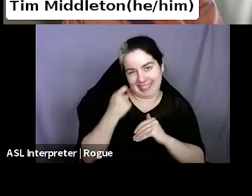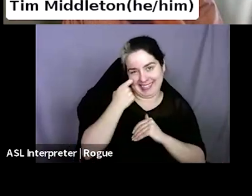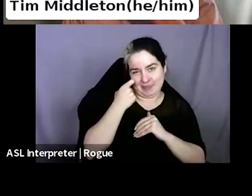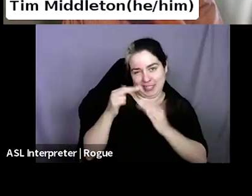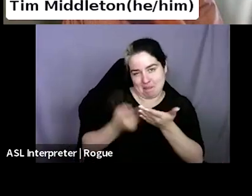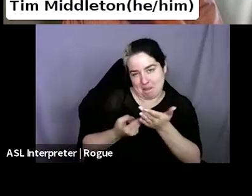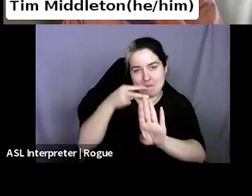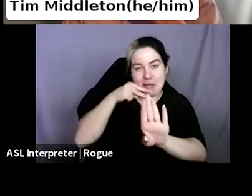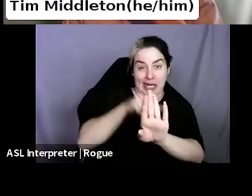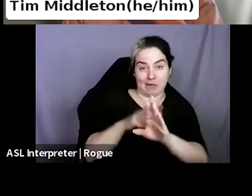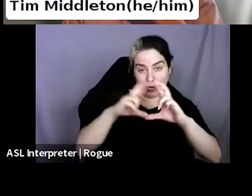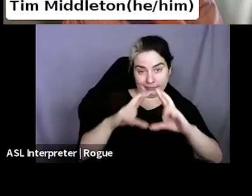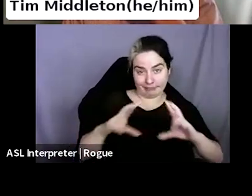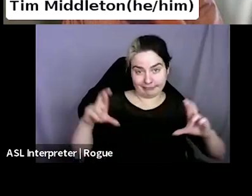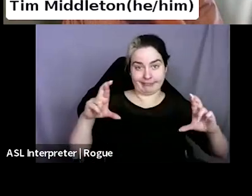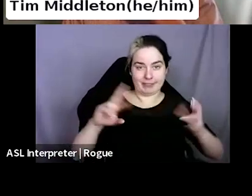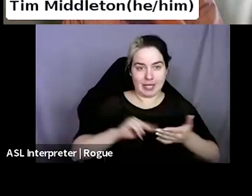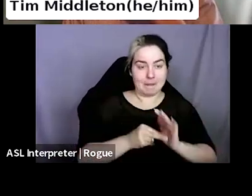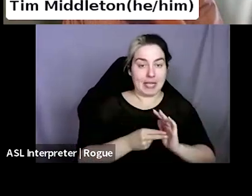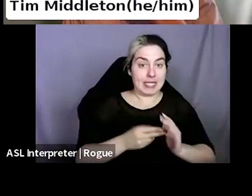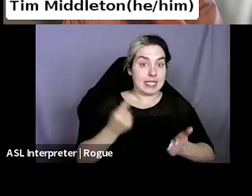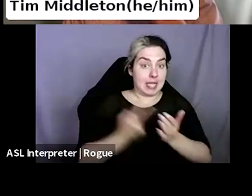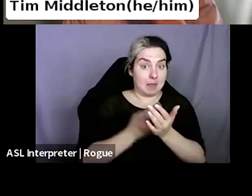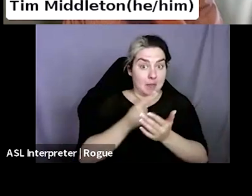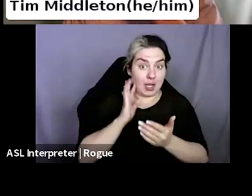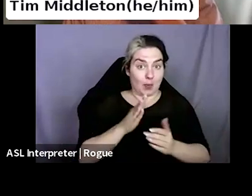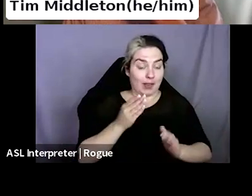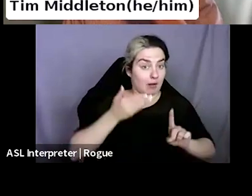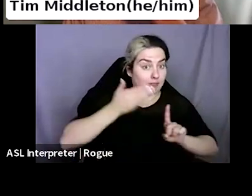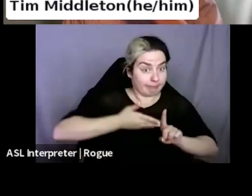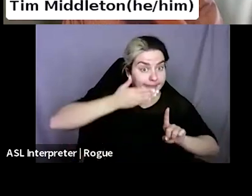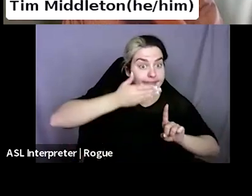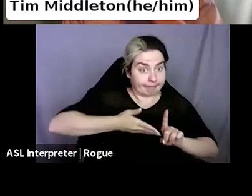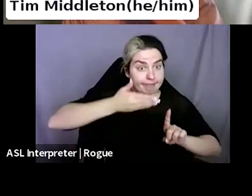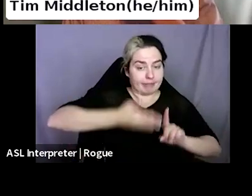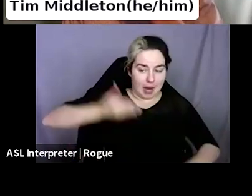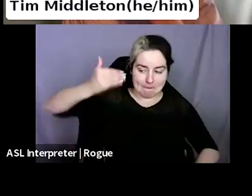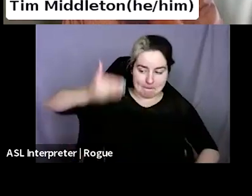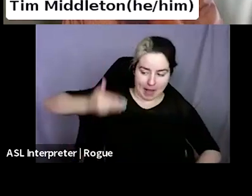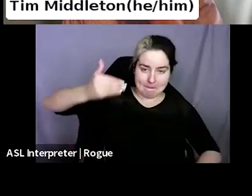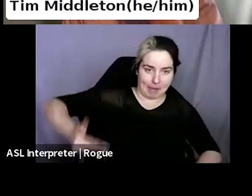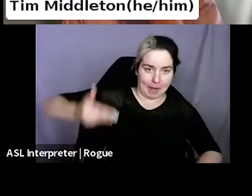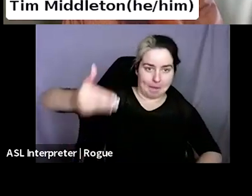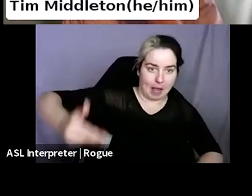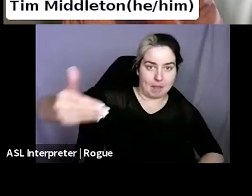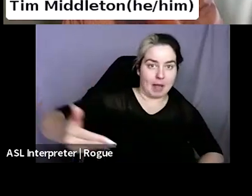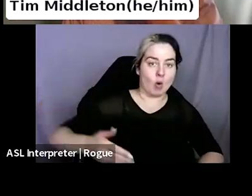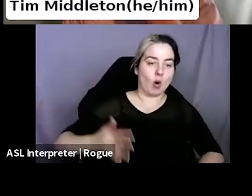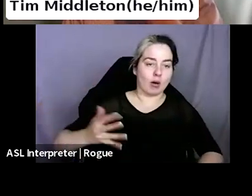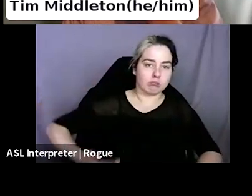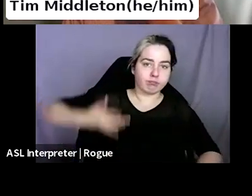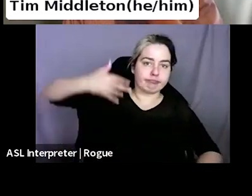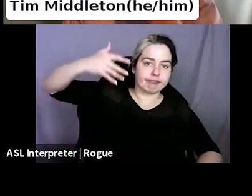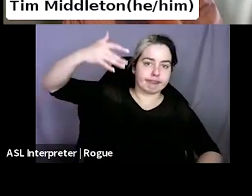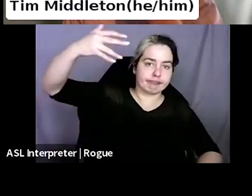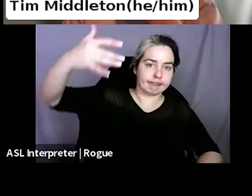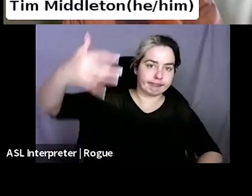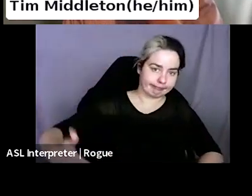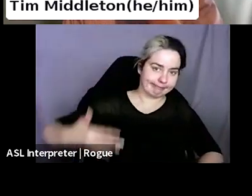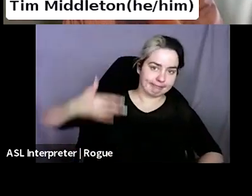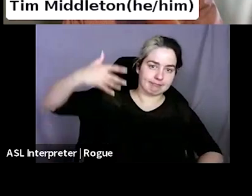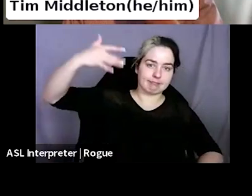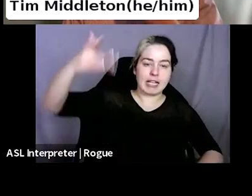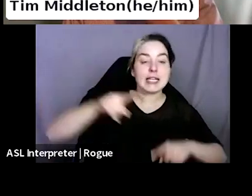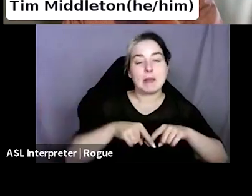people less often or more often, depending on their, uh, their proximity to the store or their appetite for